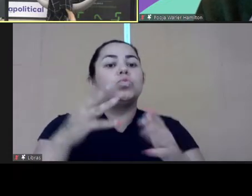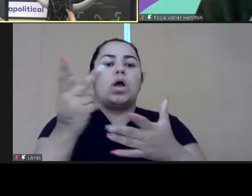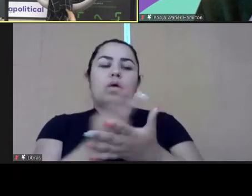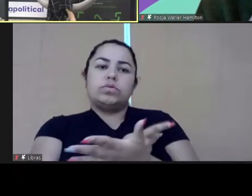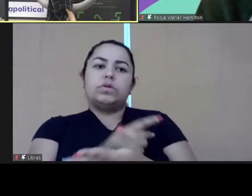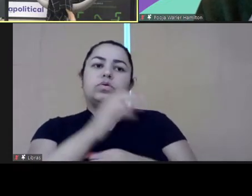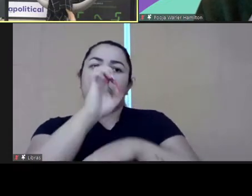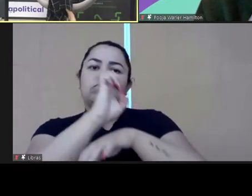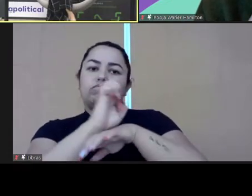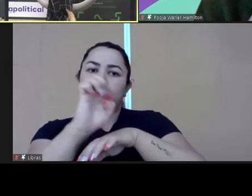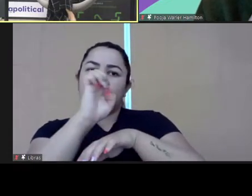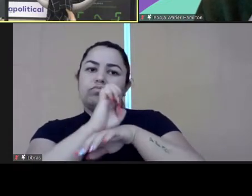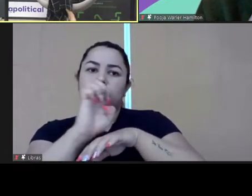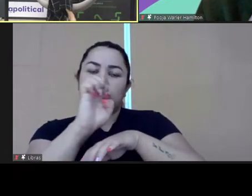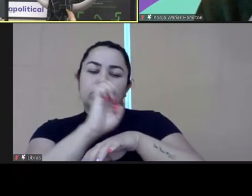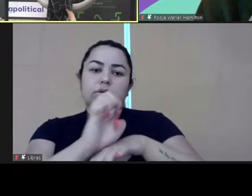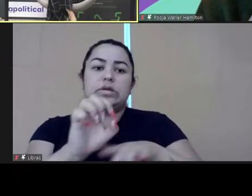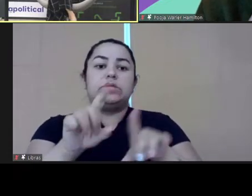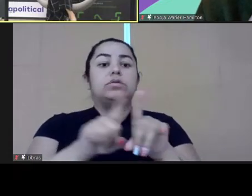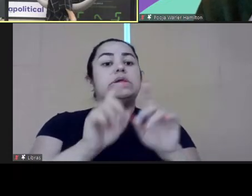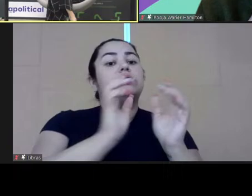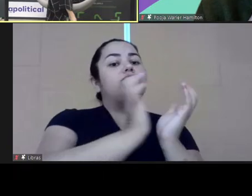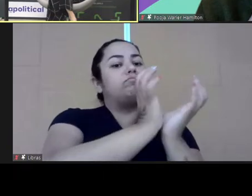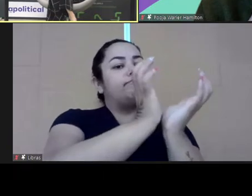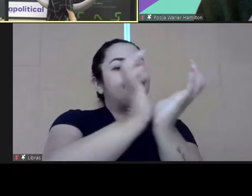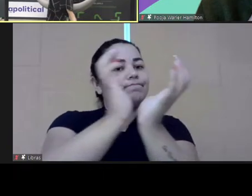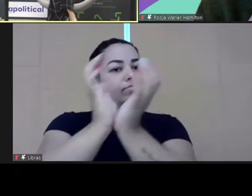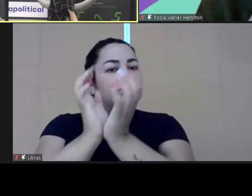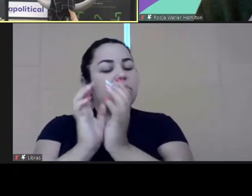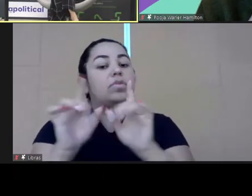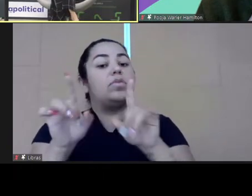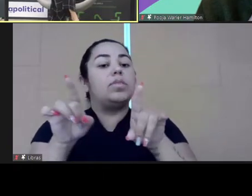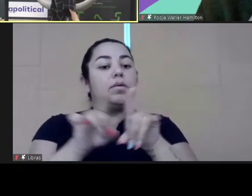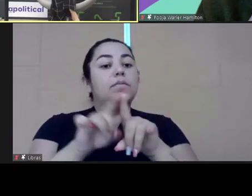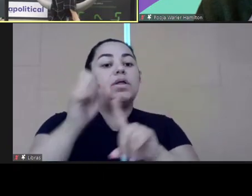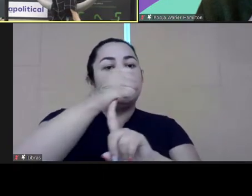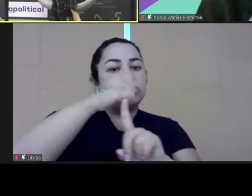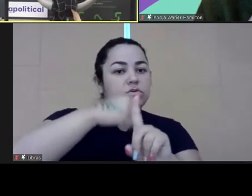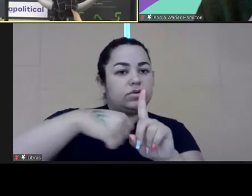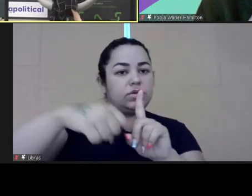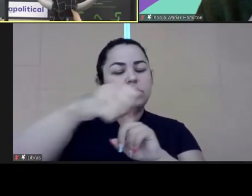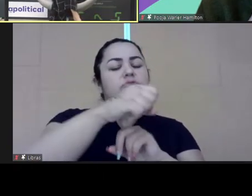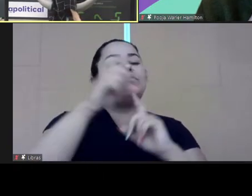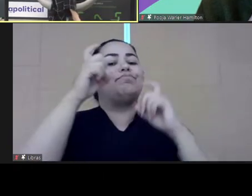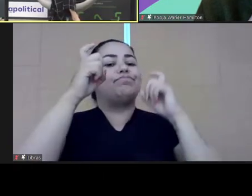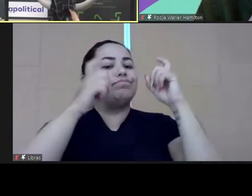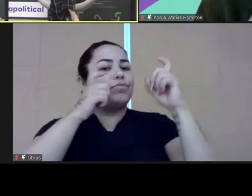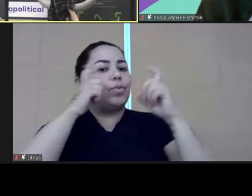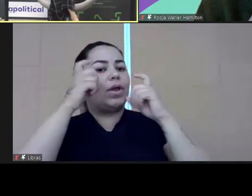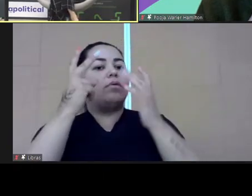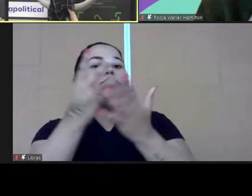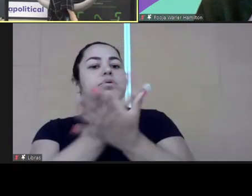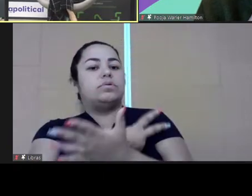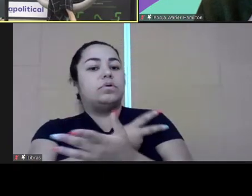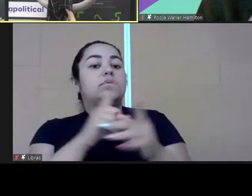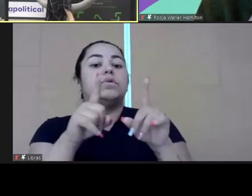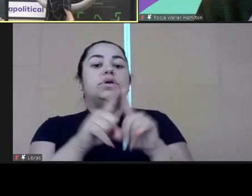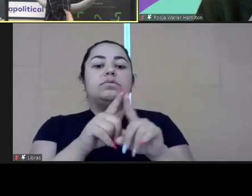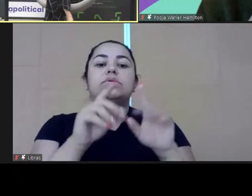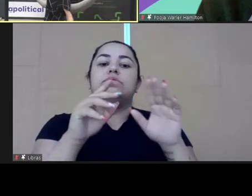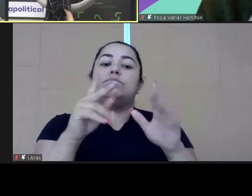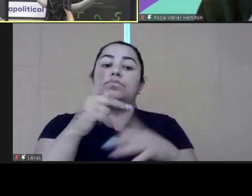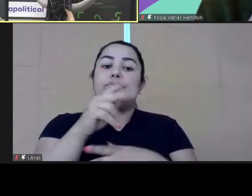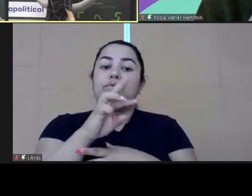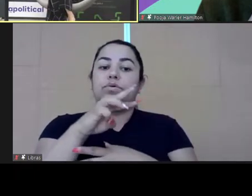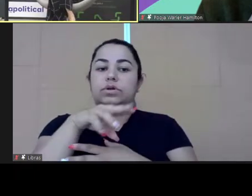that is not apart apart from the teams apart from the teams society. So